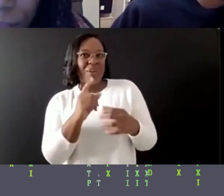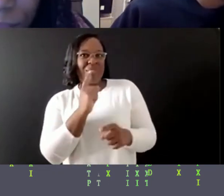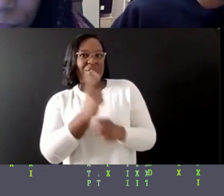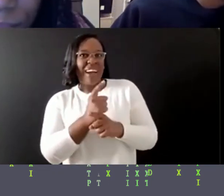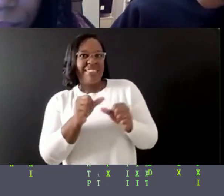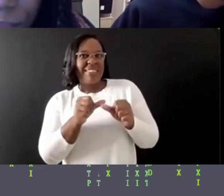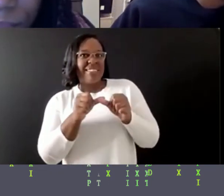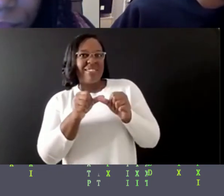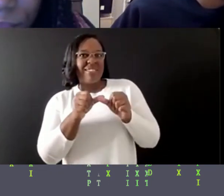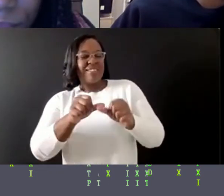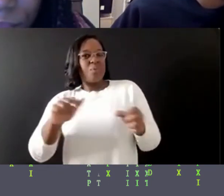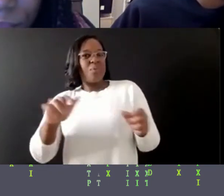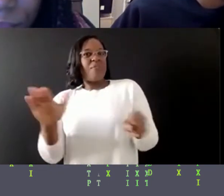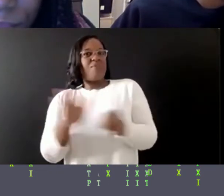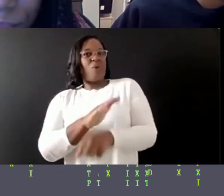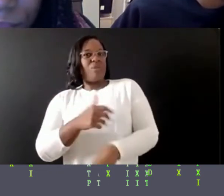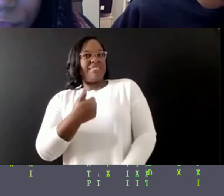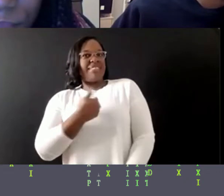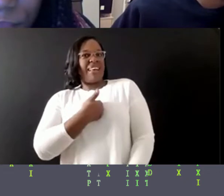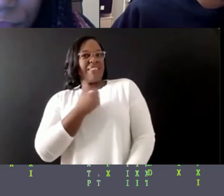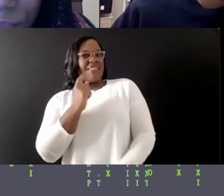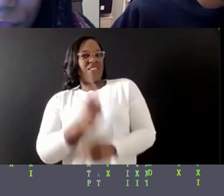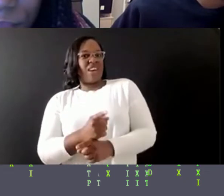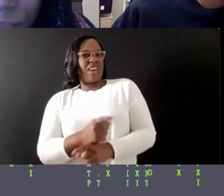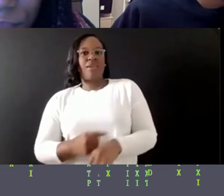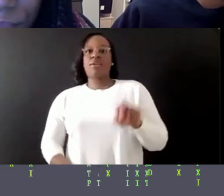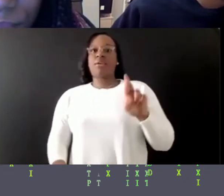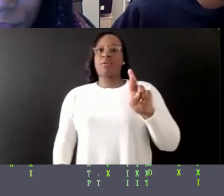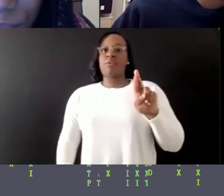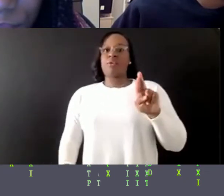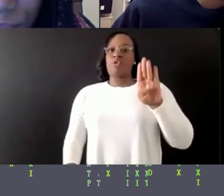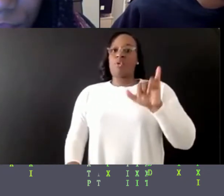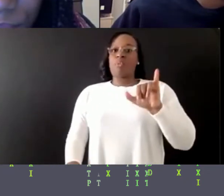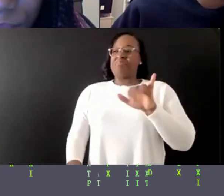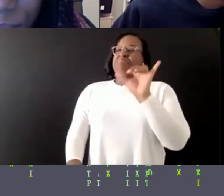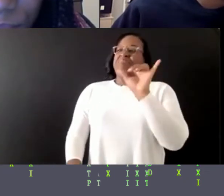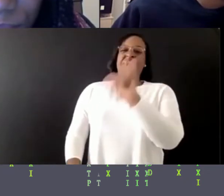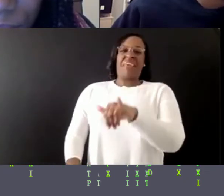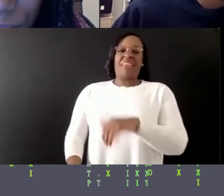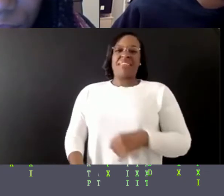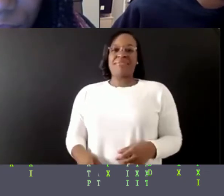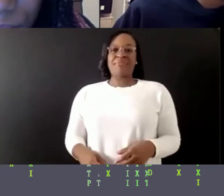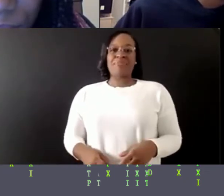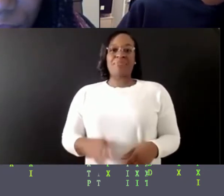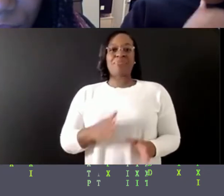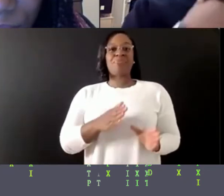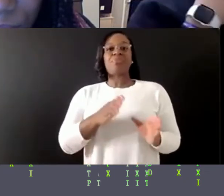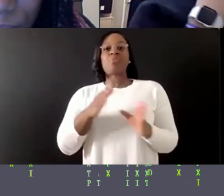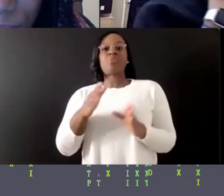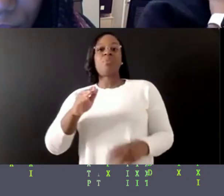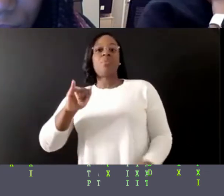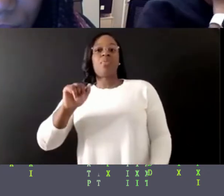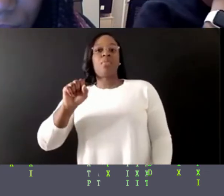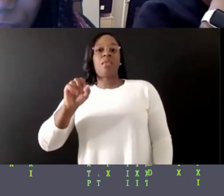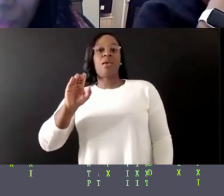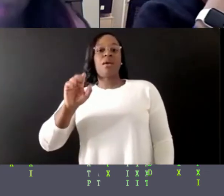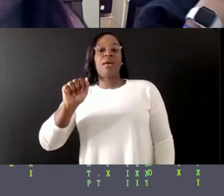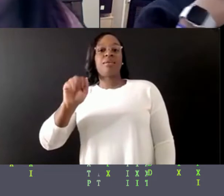Ashley, would you give some piece of advice for folks wanting to build virtual community?